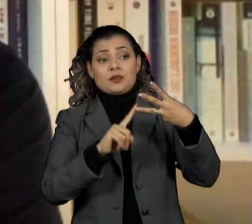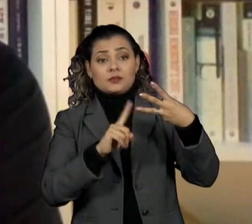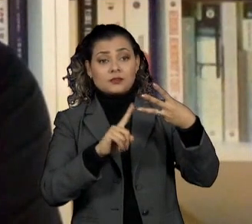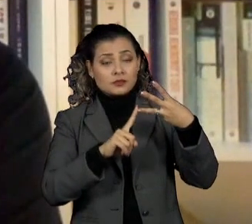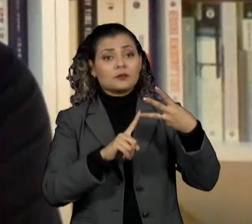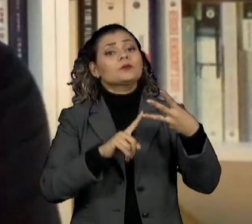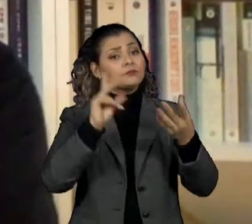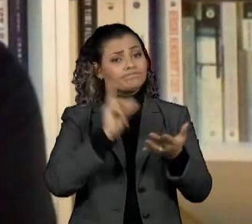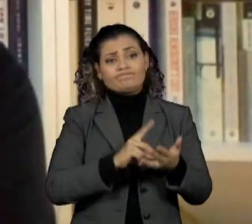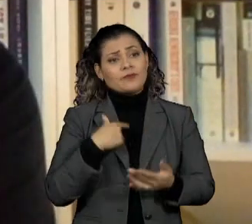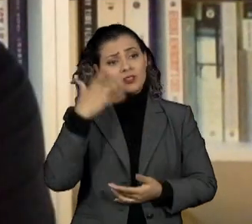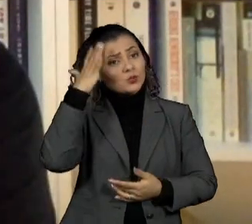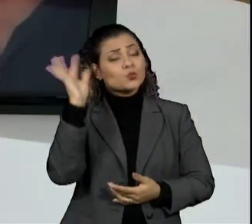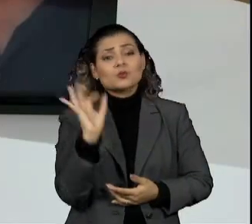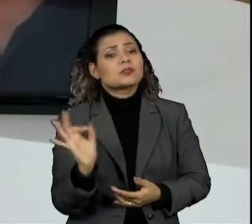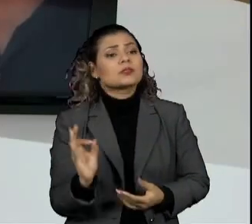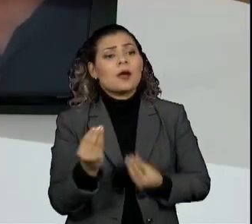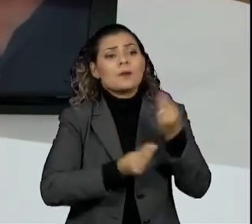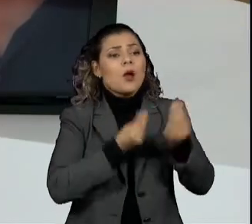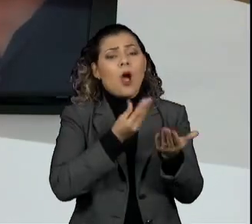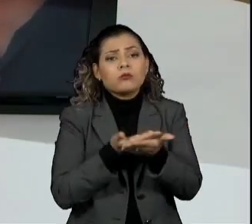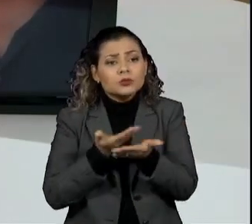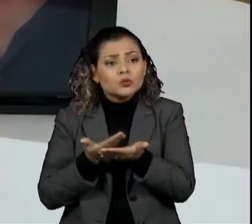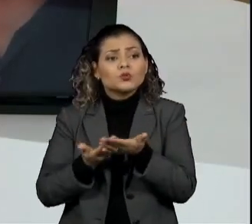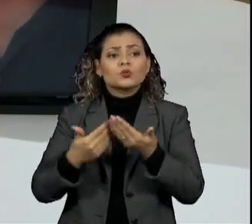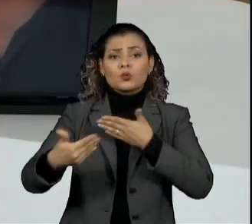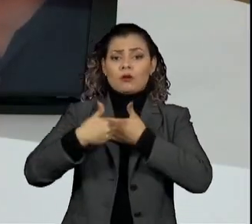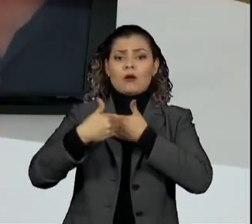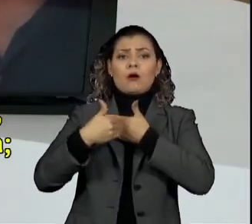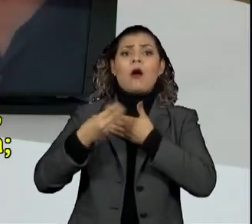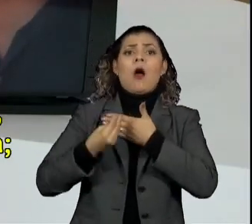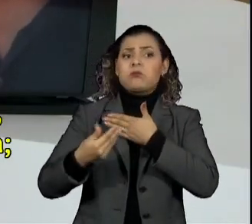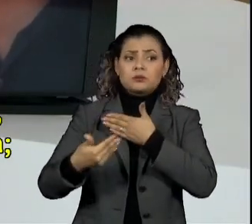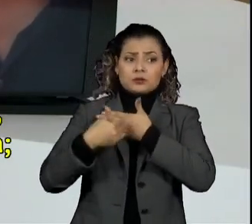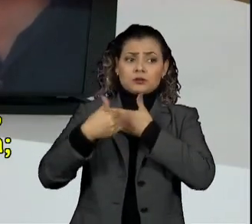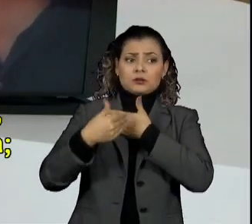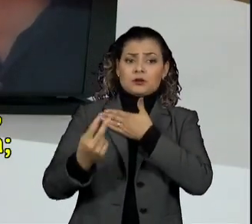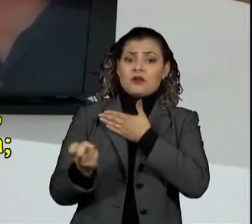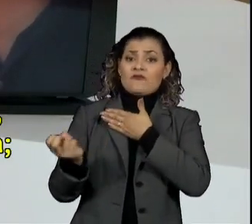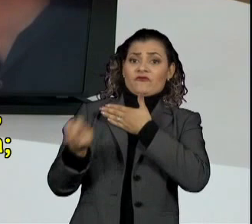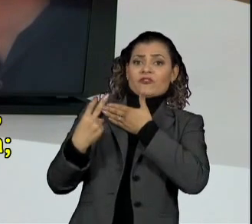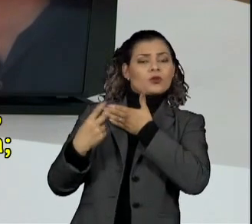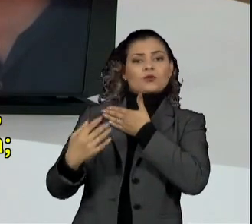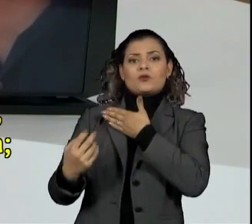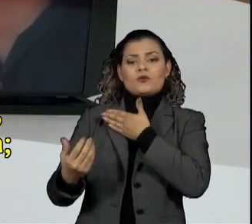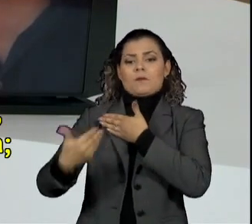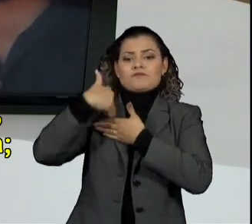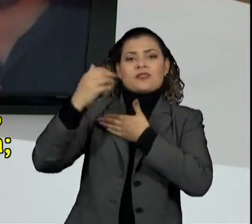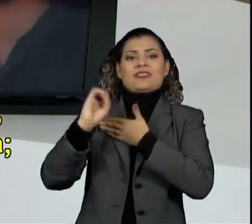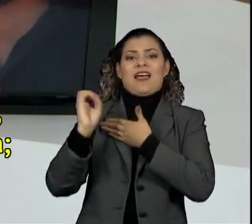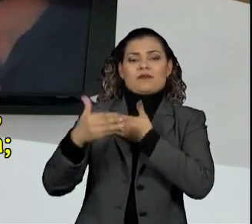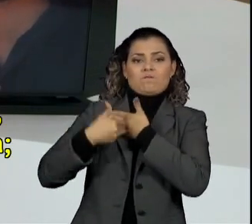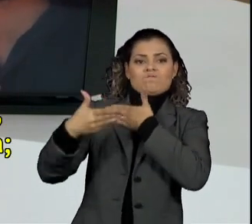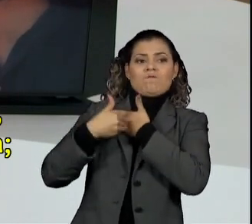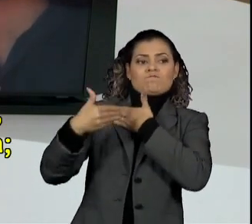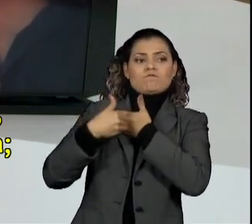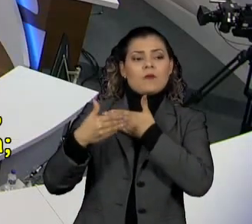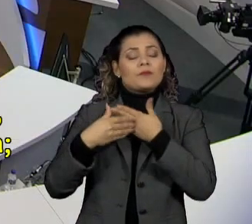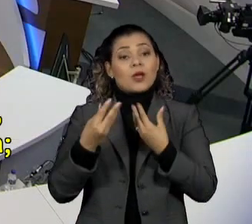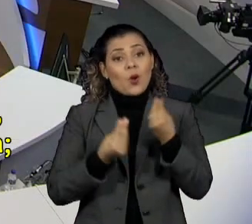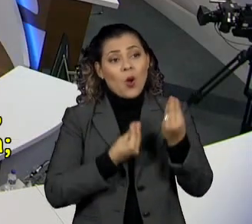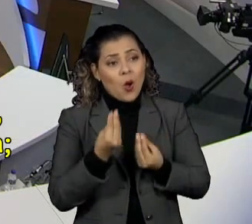still don't understand the immune response to the virus. But to some extent, the immune response in some individuals